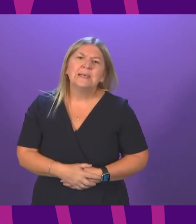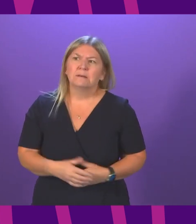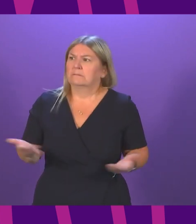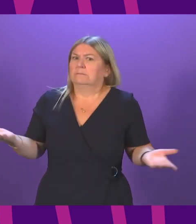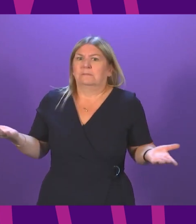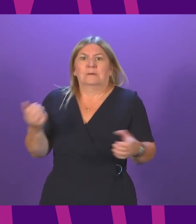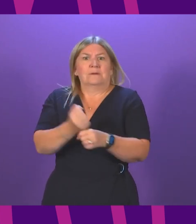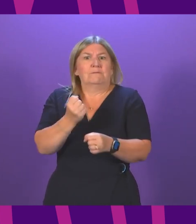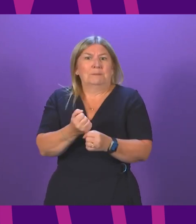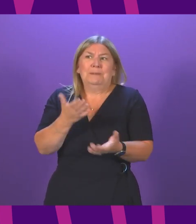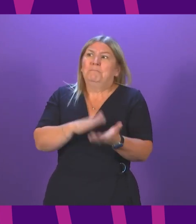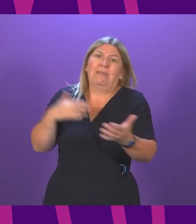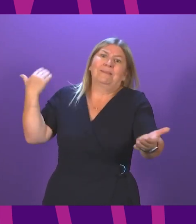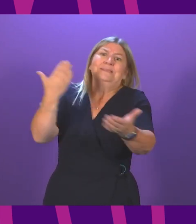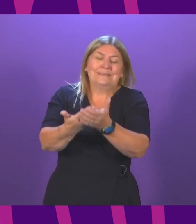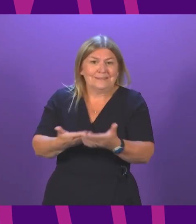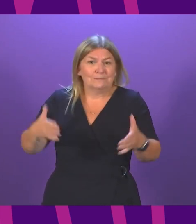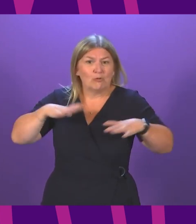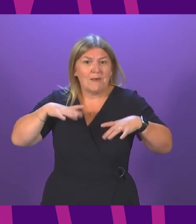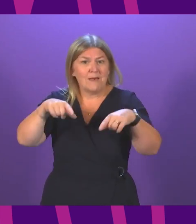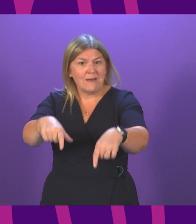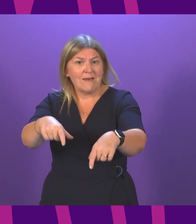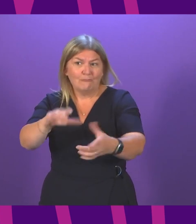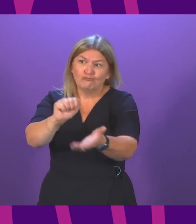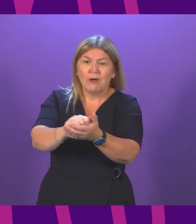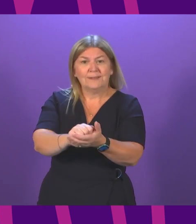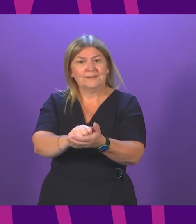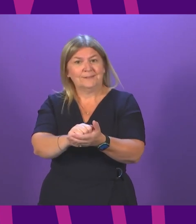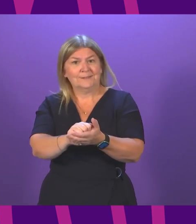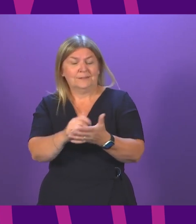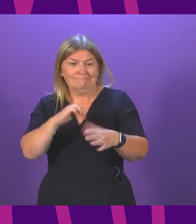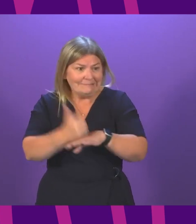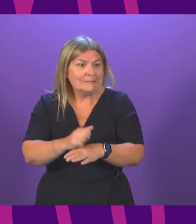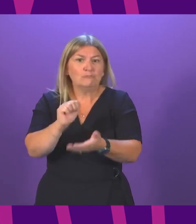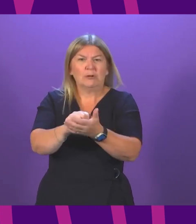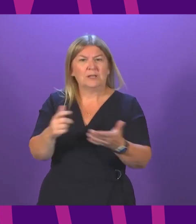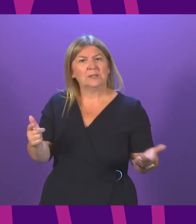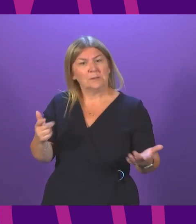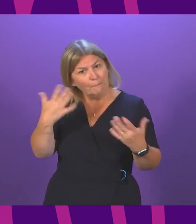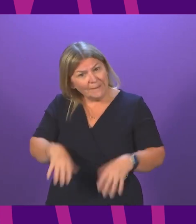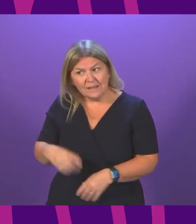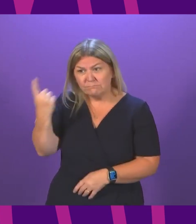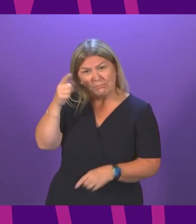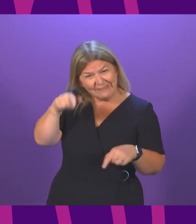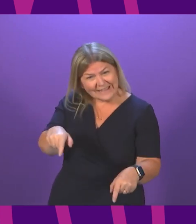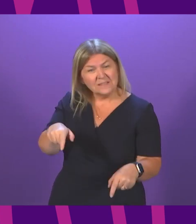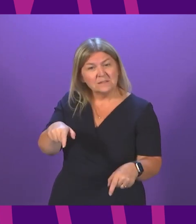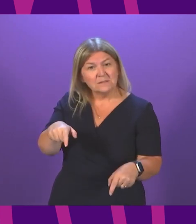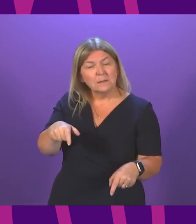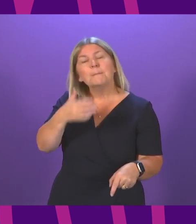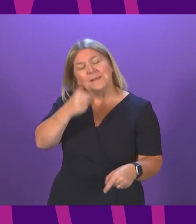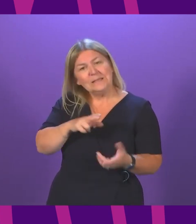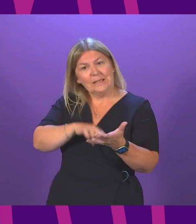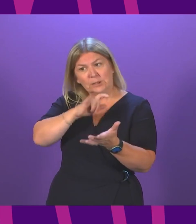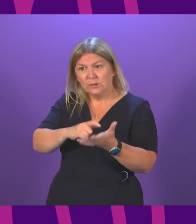government has had months to prepare to get this right. If any of this has been properly thought through, will Nicola Sturgeon tell us